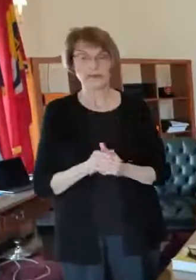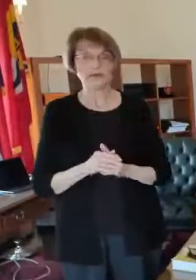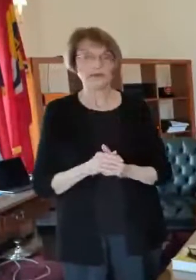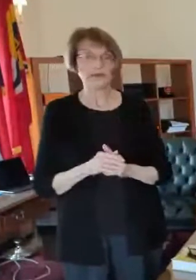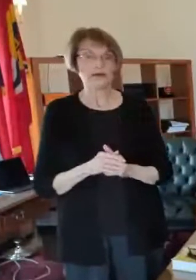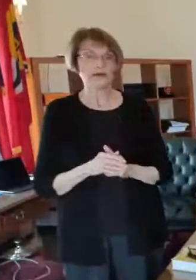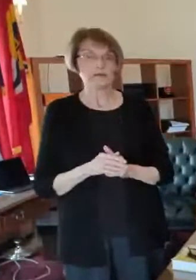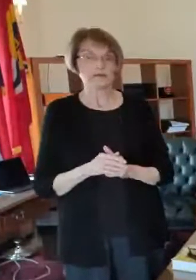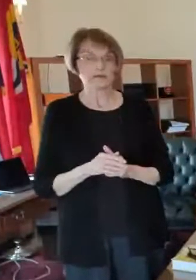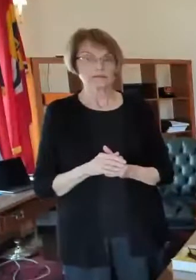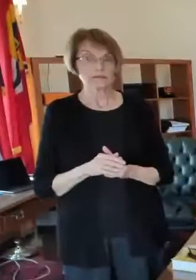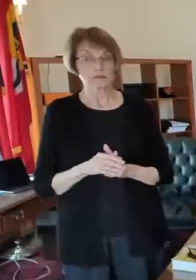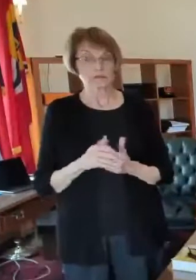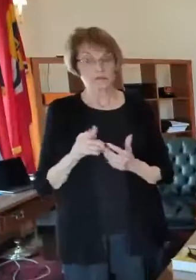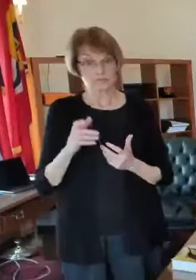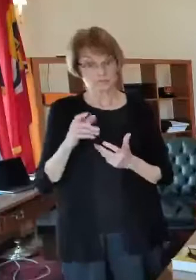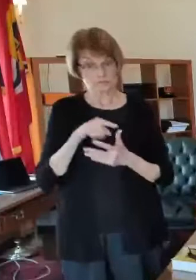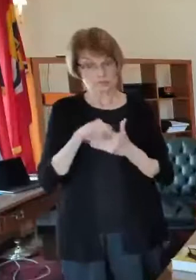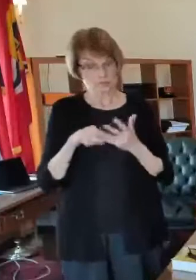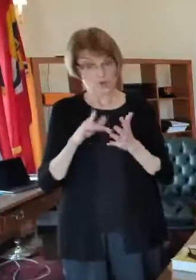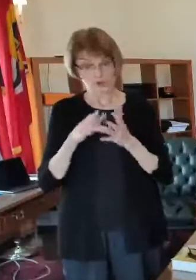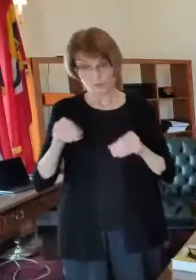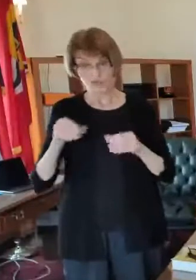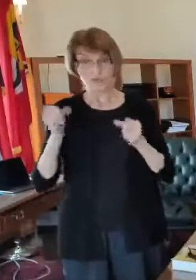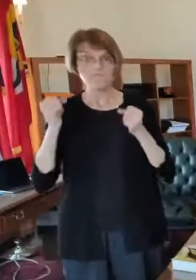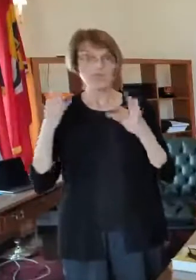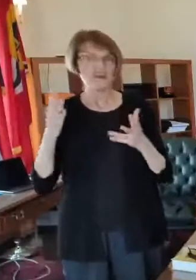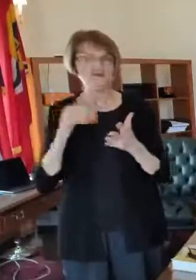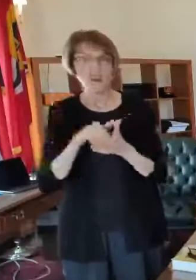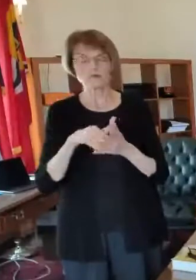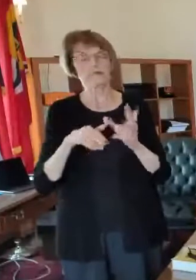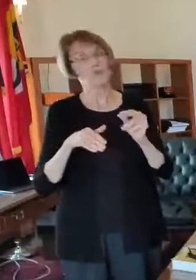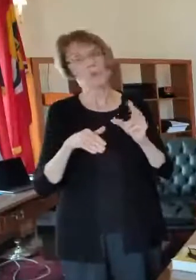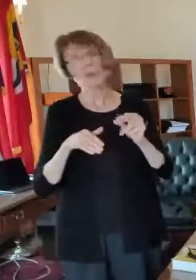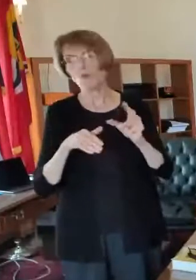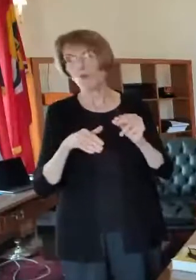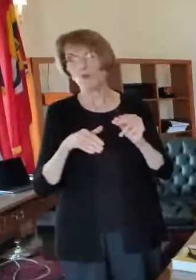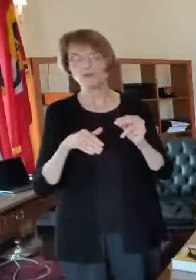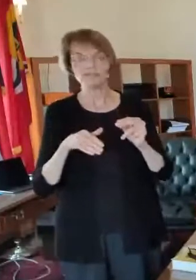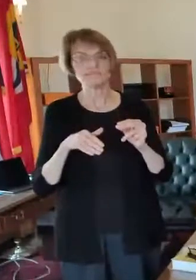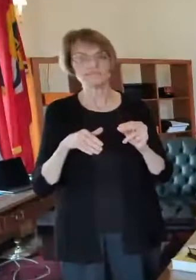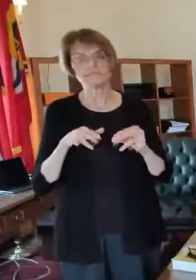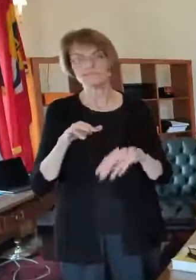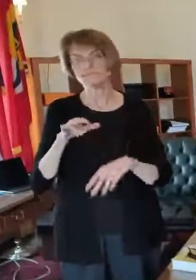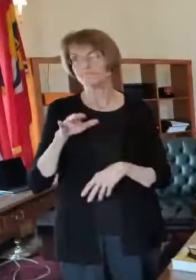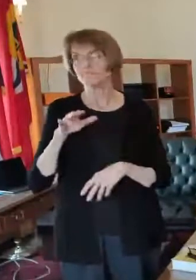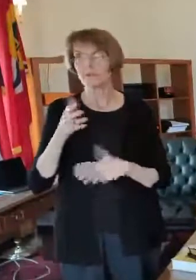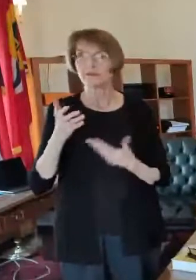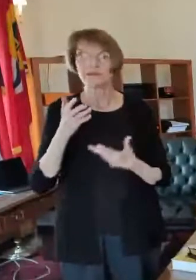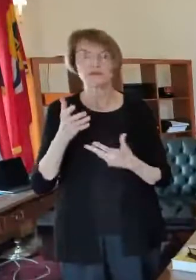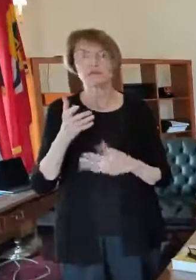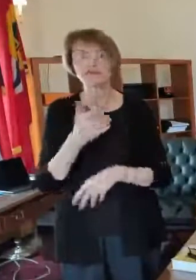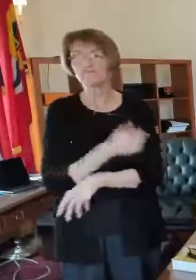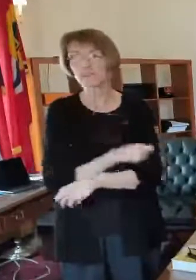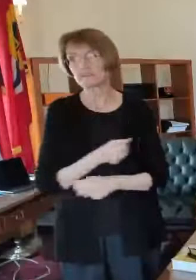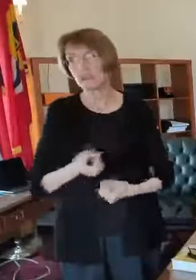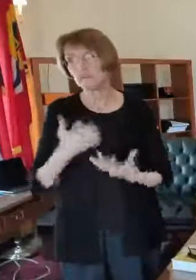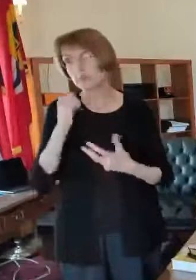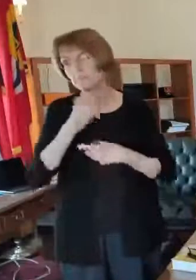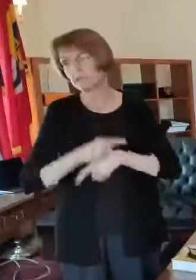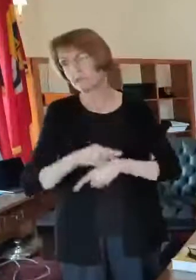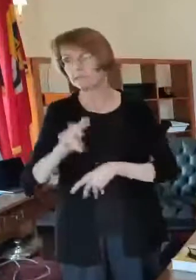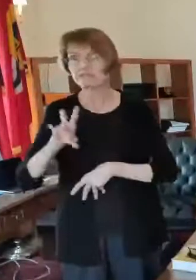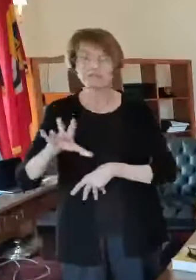thousands of vaccinations you know they might do 75 a day you know something